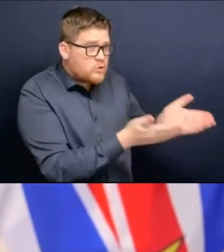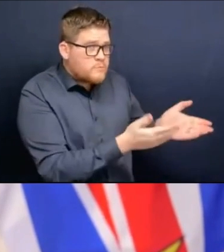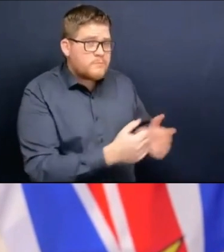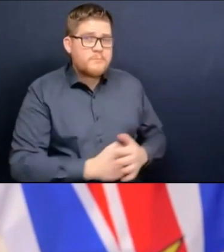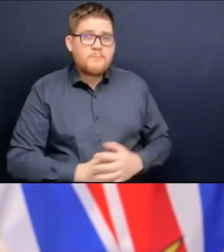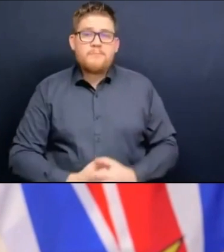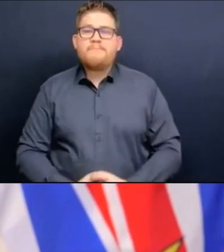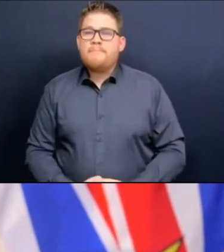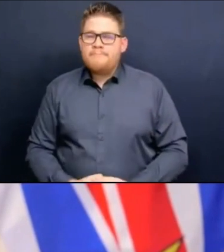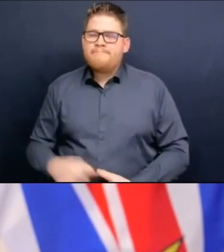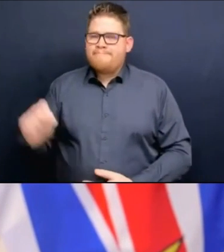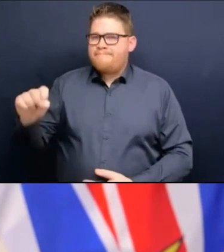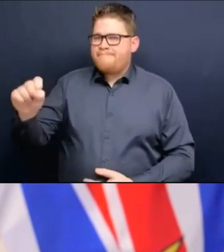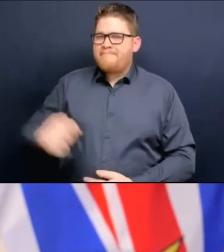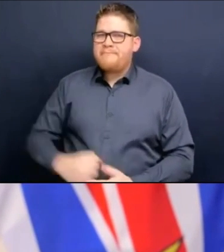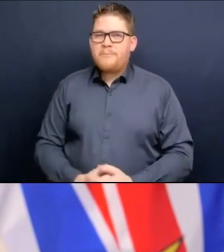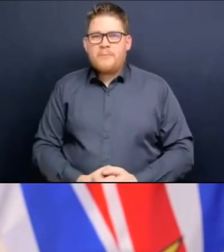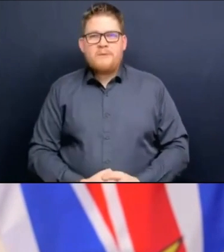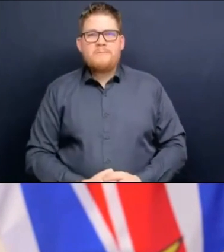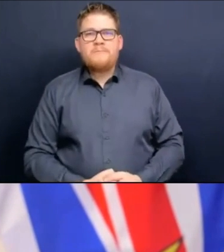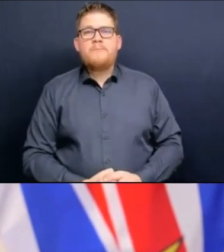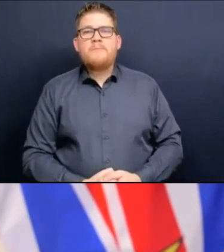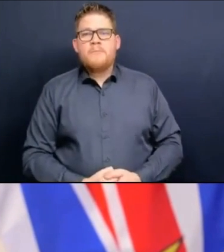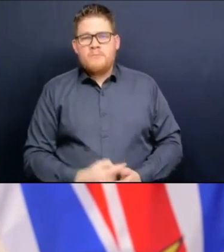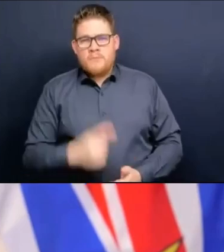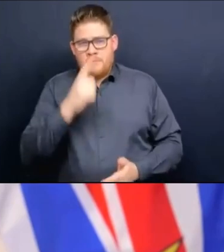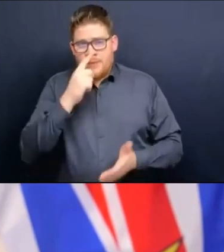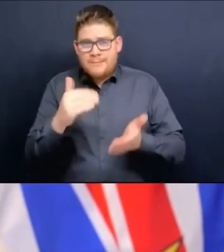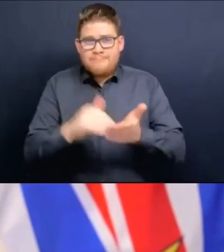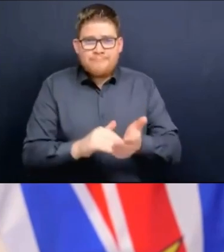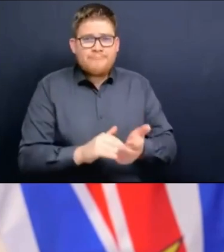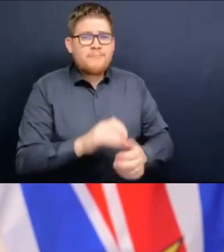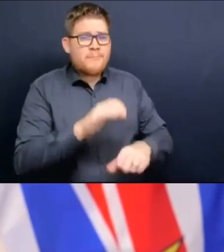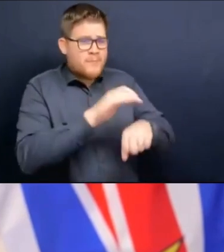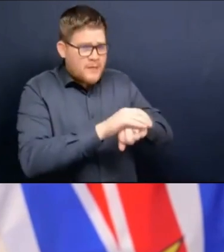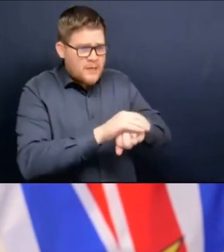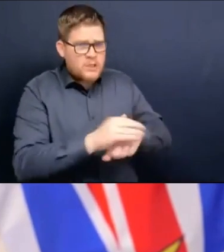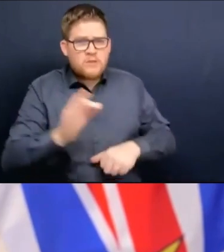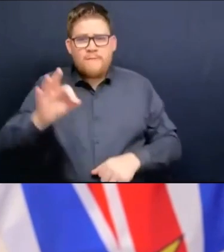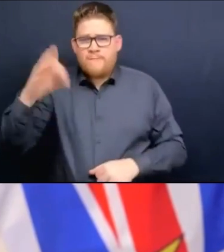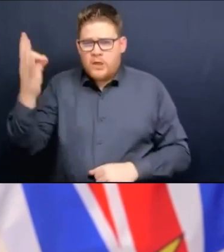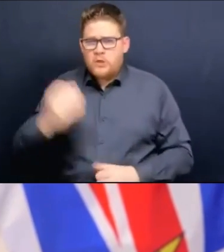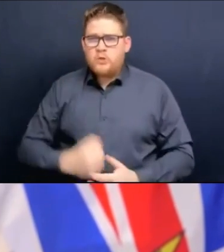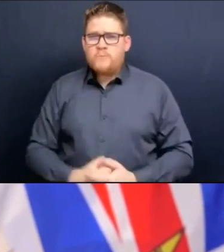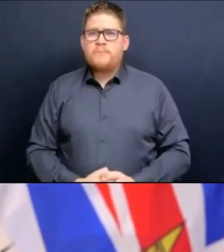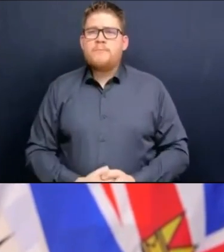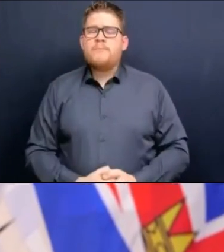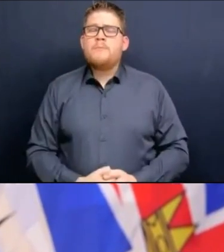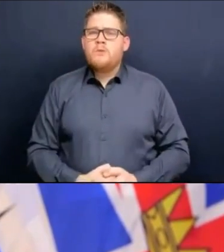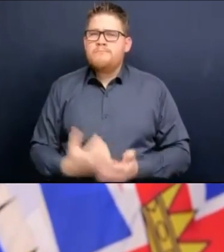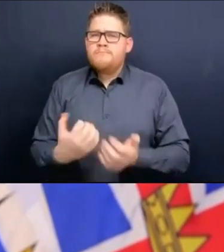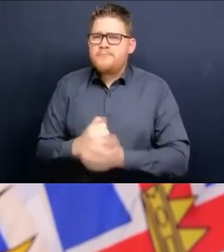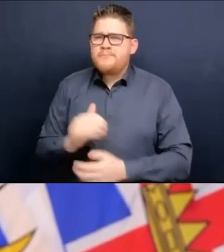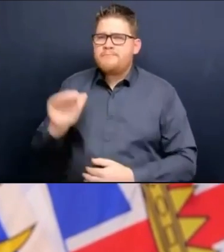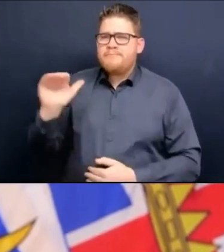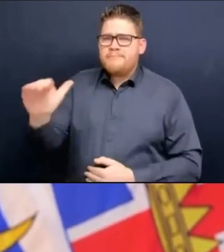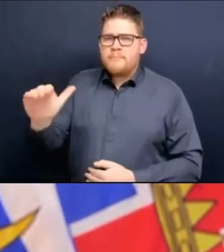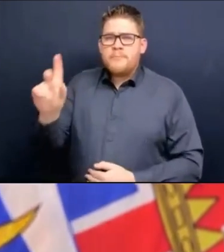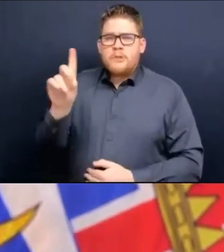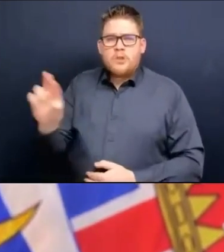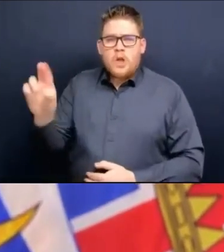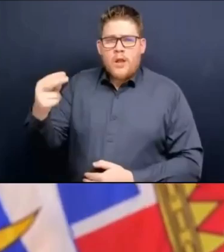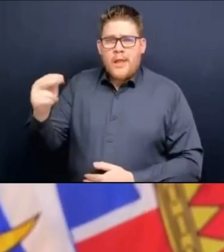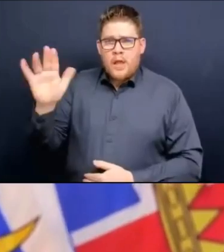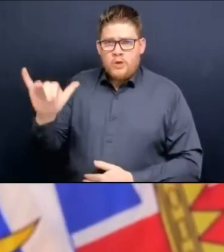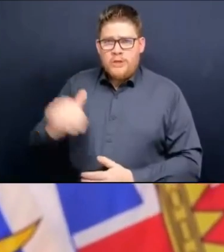Yes. And again, in English and in French. Dr Henry, at this point, 55% of kids 5